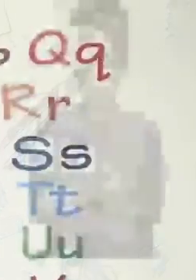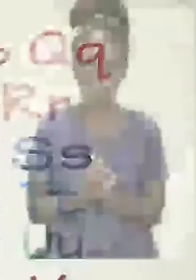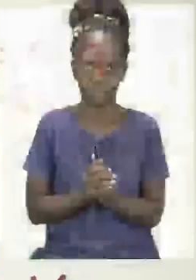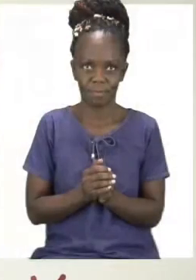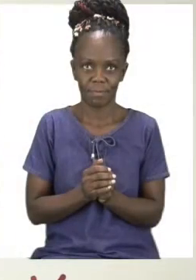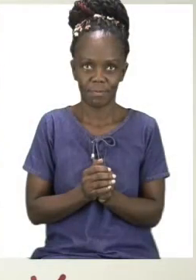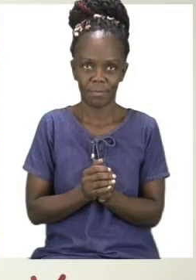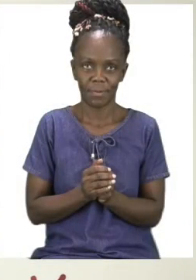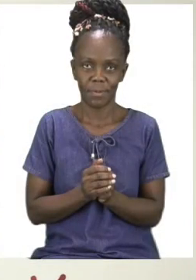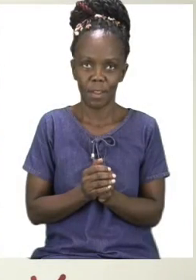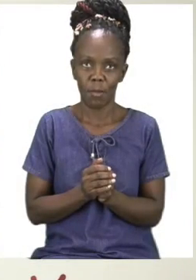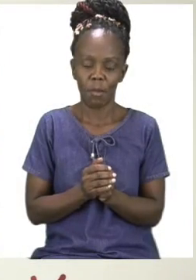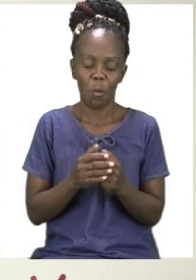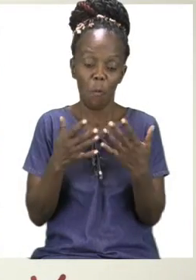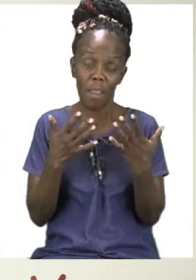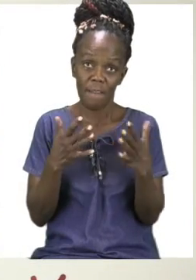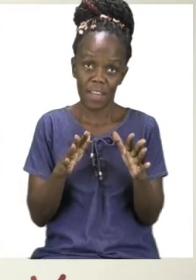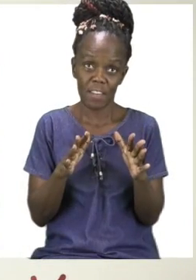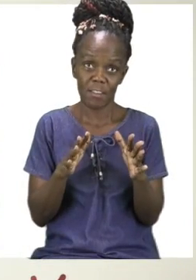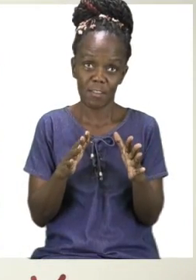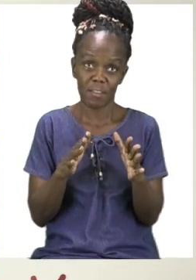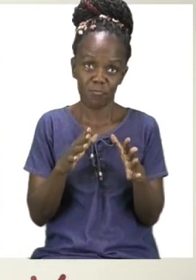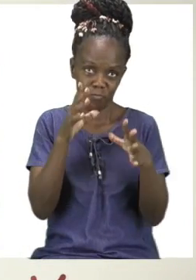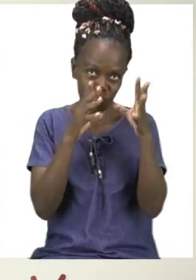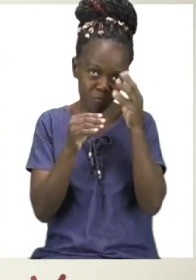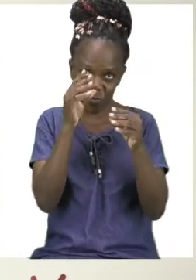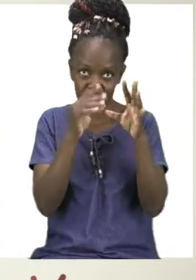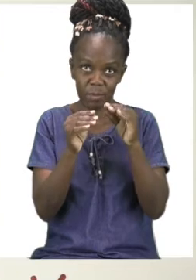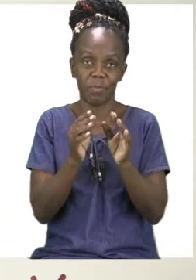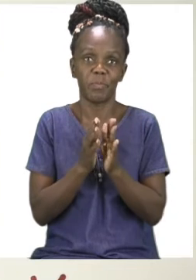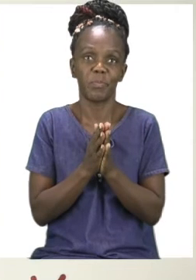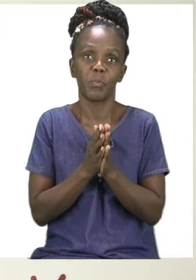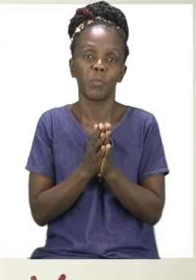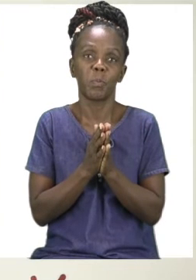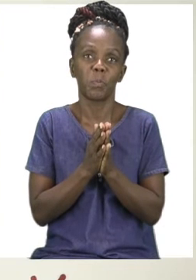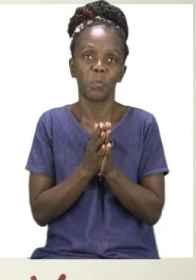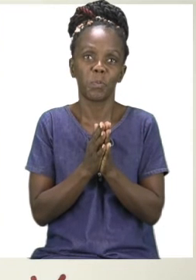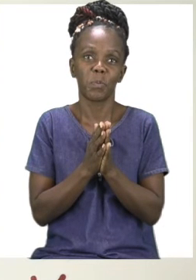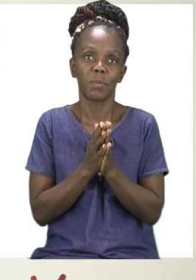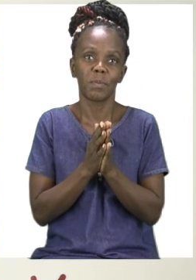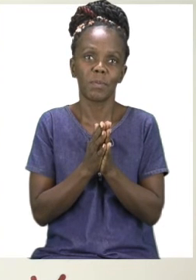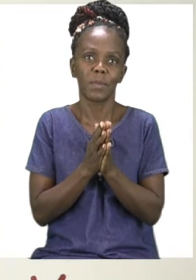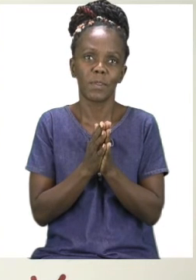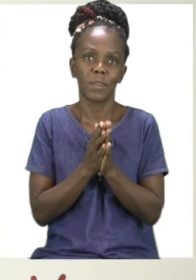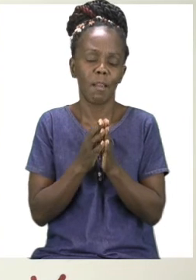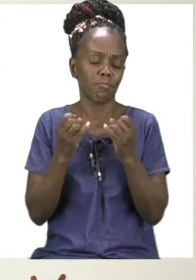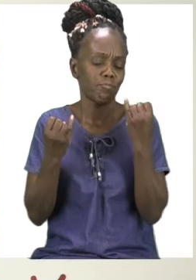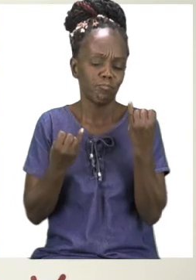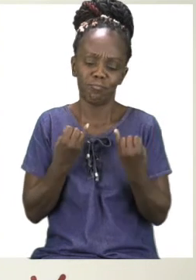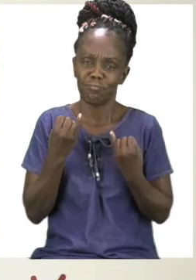We have now come to the end of our lessons boys and girls and I had so much fun.